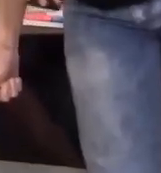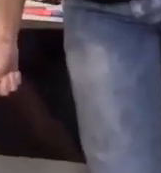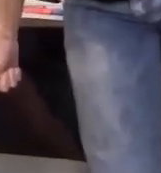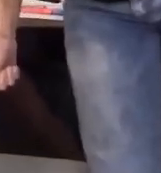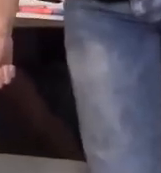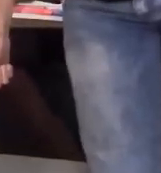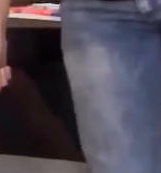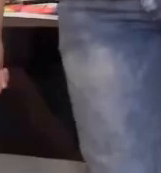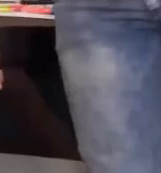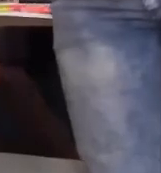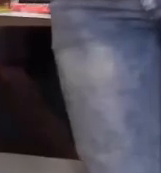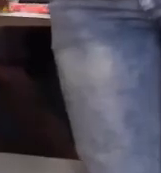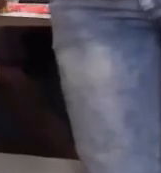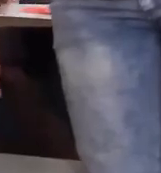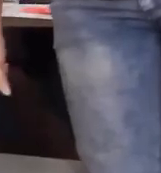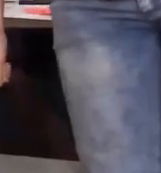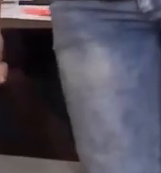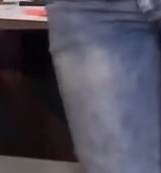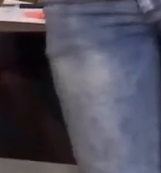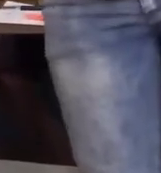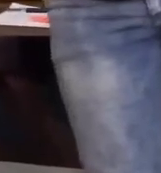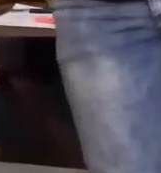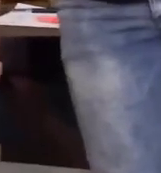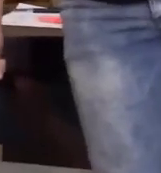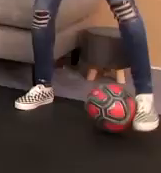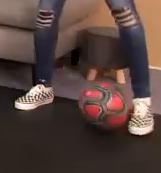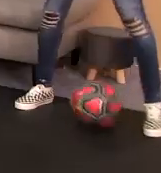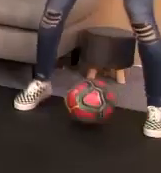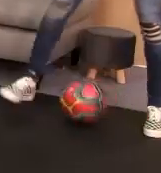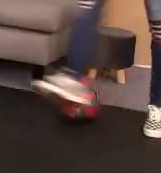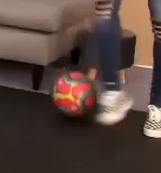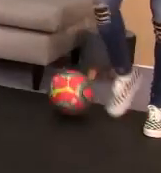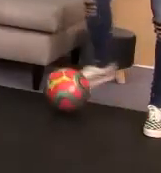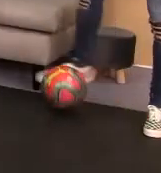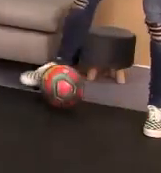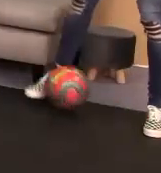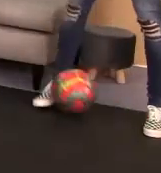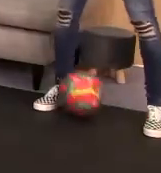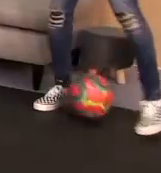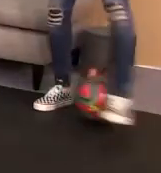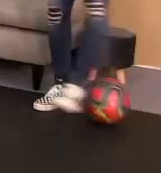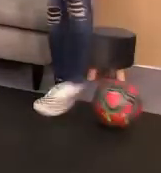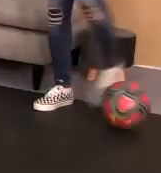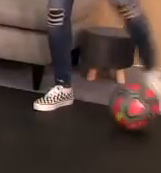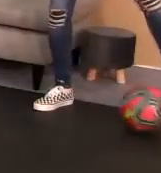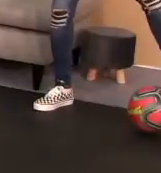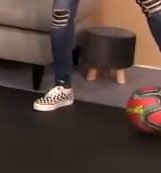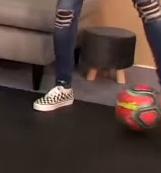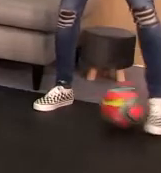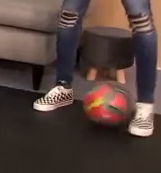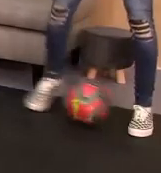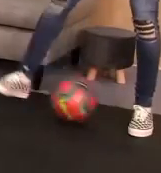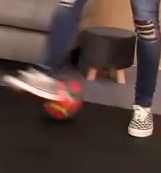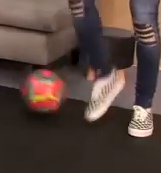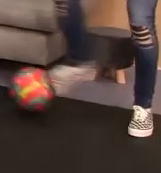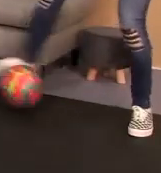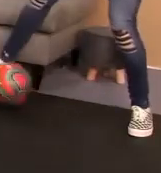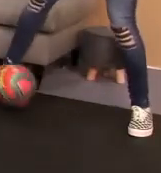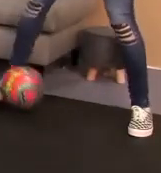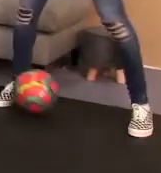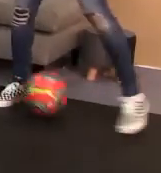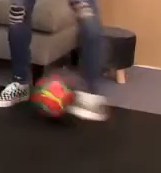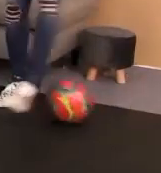tutorials, and so this is how she likes to learn. She's pretty much visual. So I would say that, Paul, you're a bit more of a